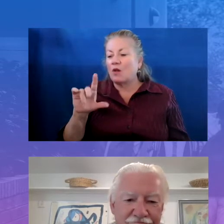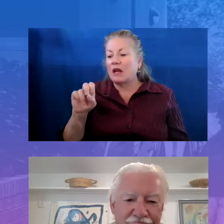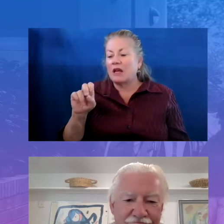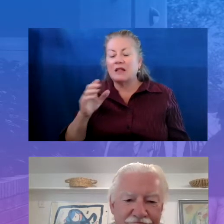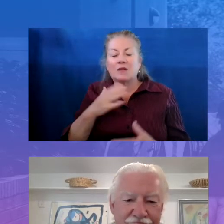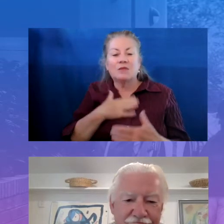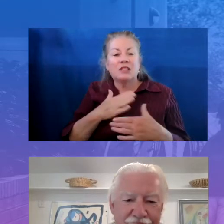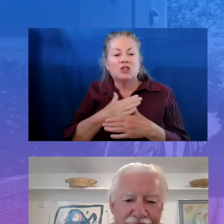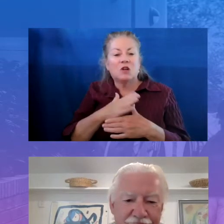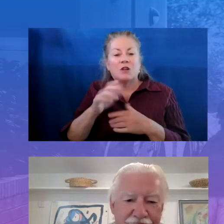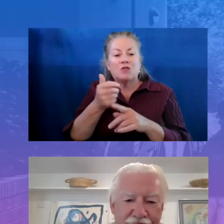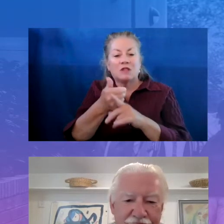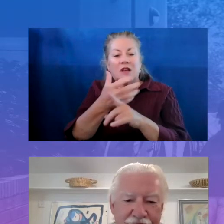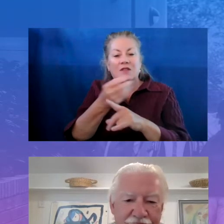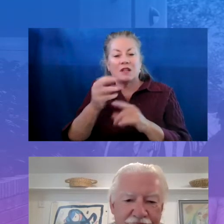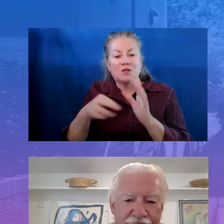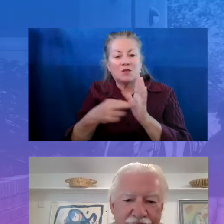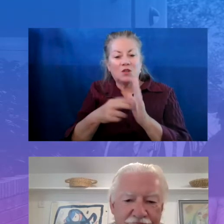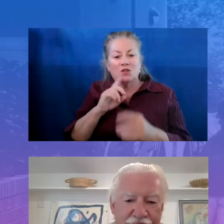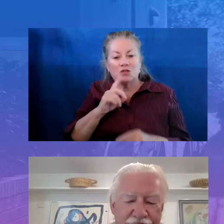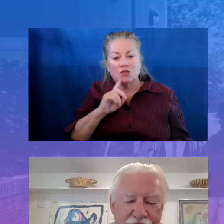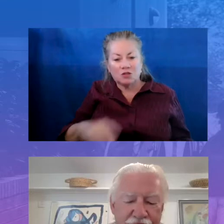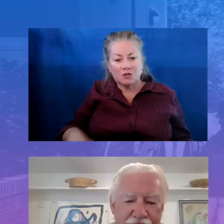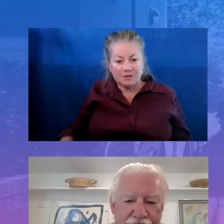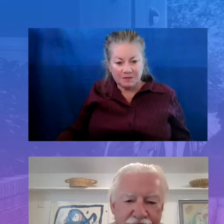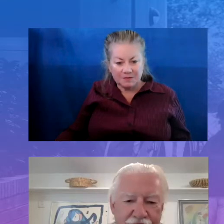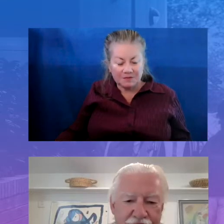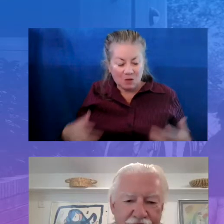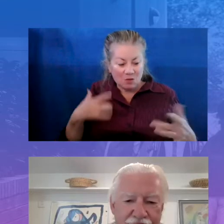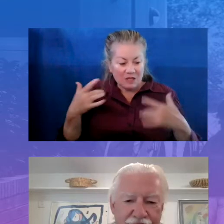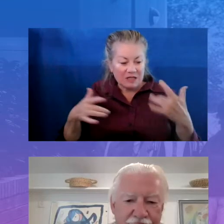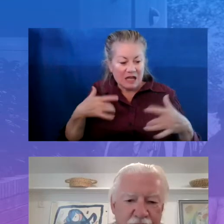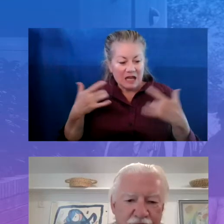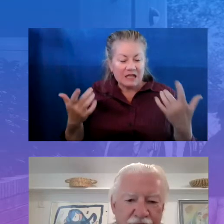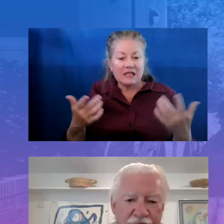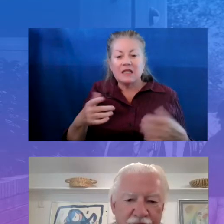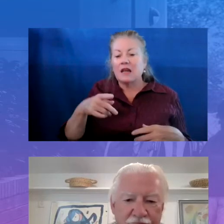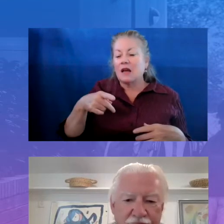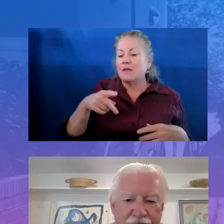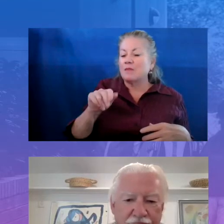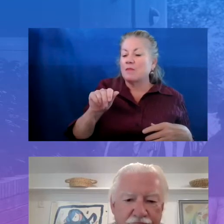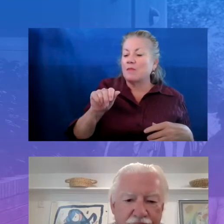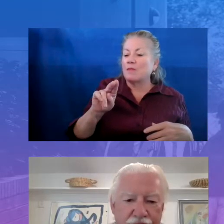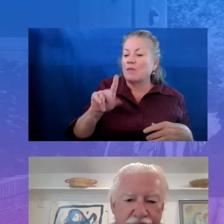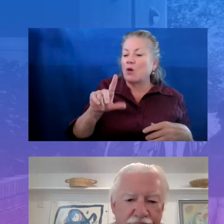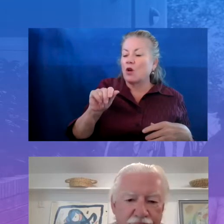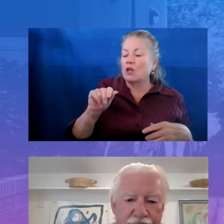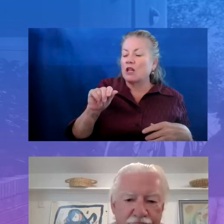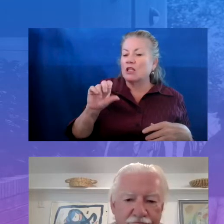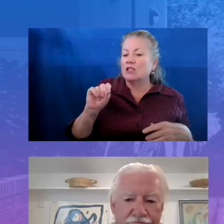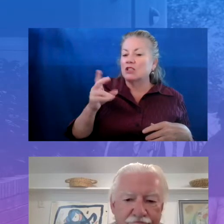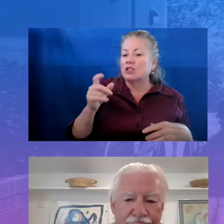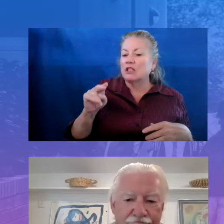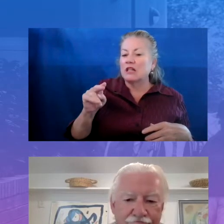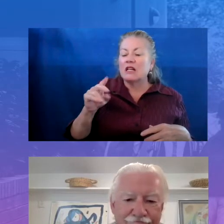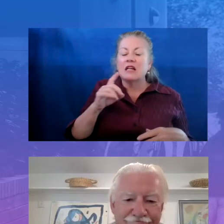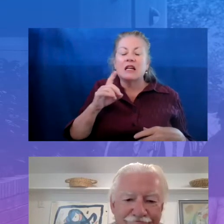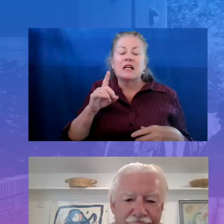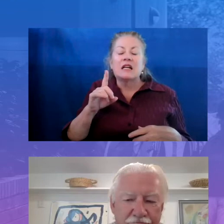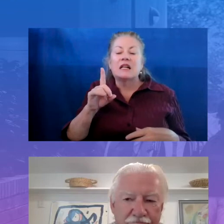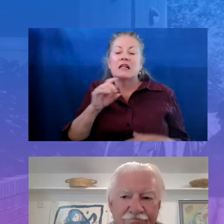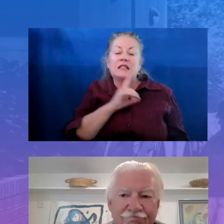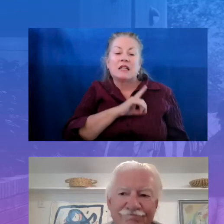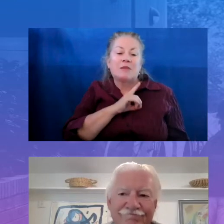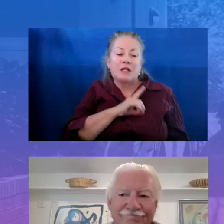Sure thing, Terry. We're excited to be here. My name is Paula Shannon. I am the deputy superintendent for Tulsa Public Schools in Tulsa, Oklahoma. We